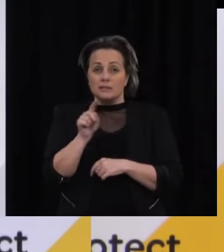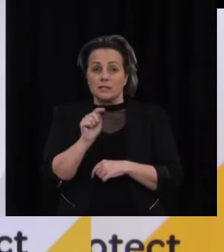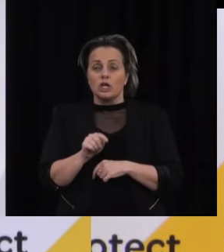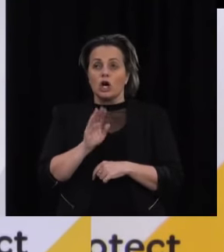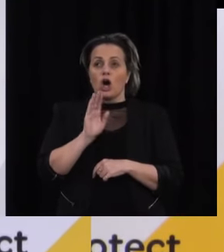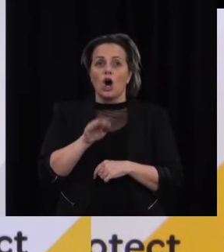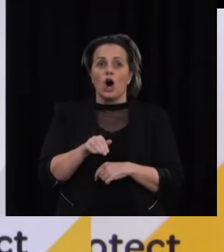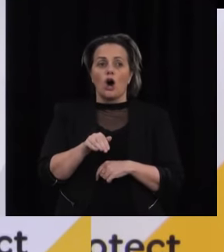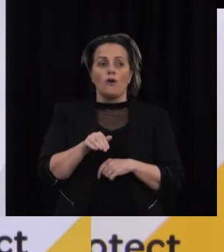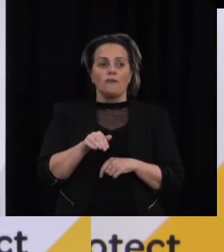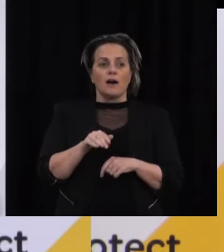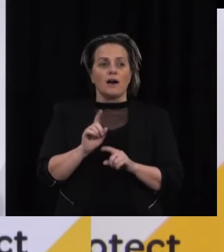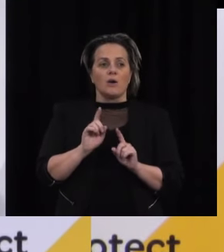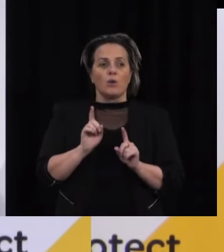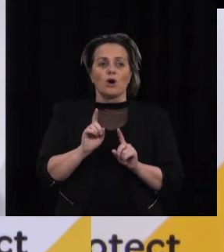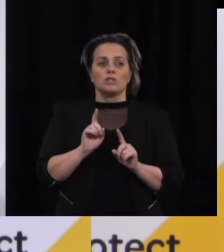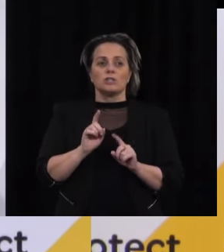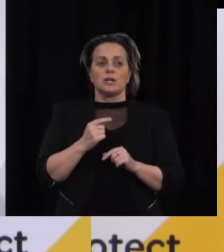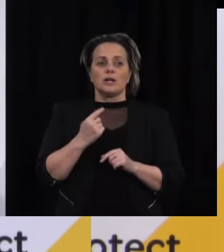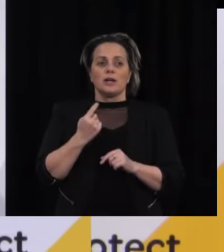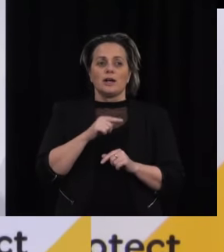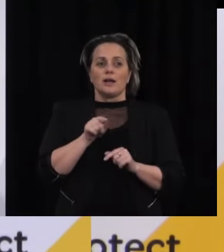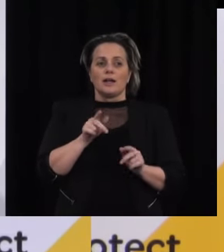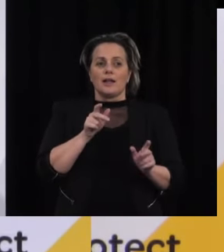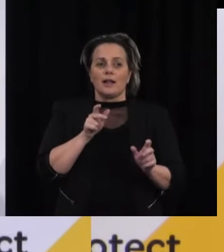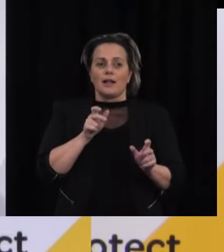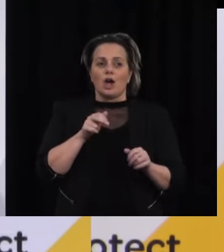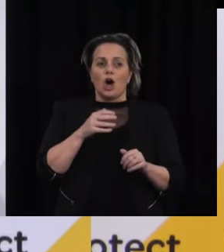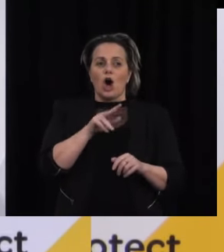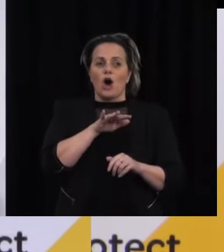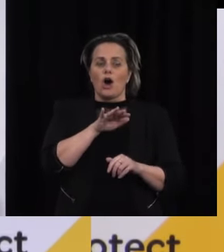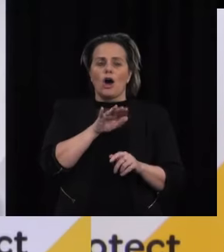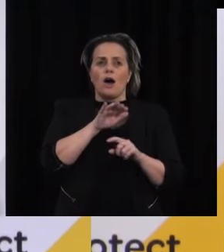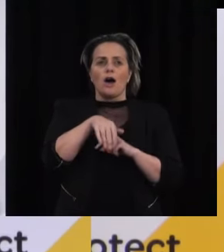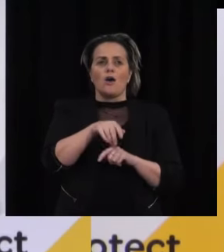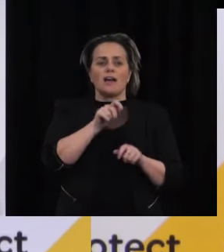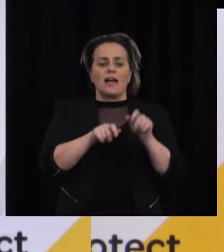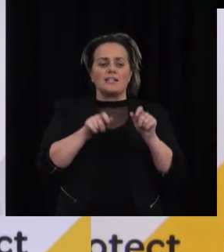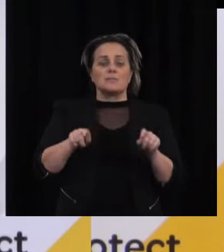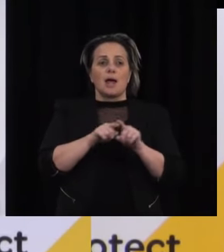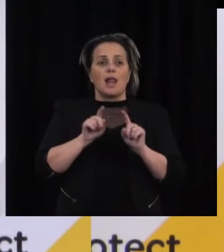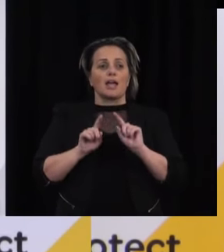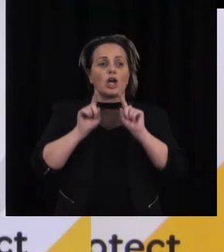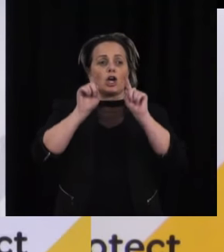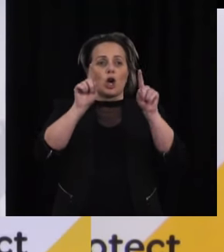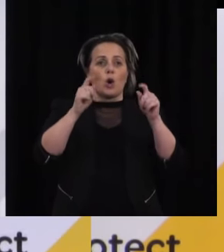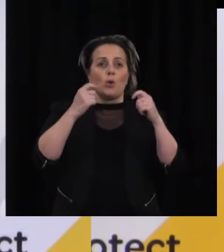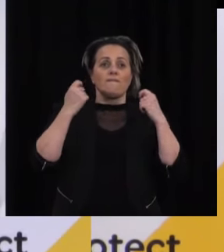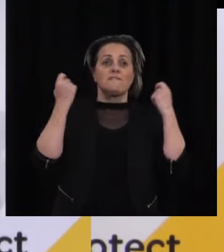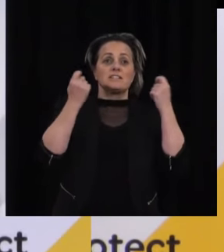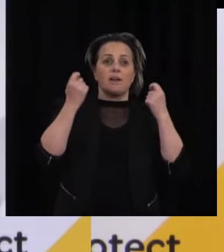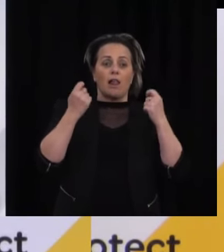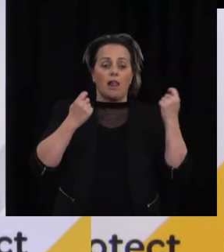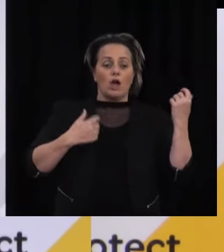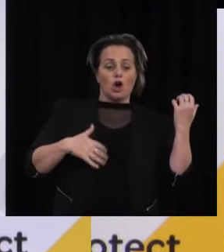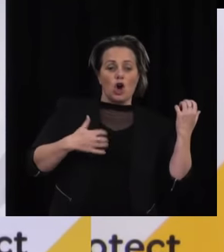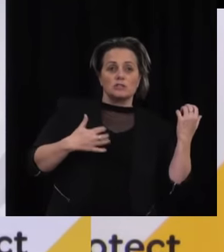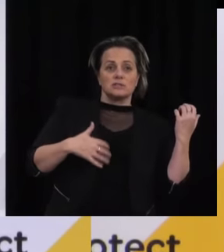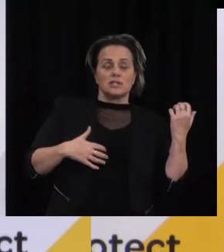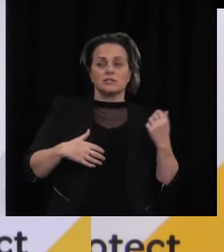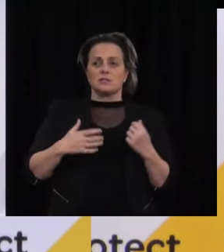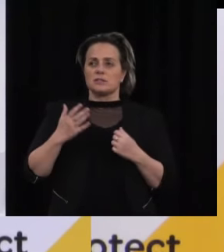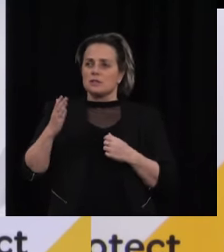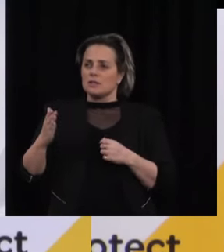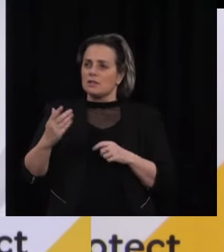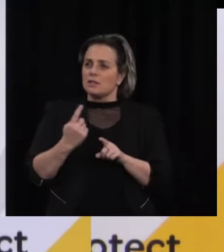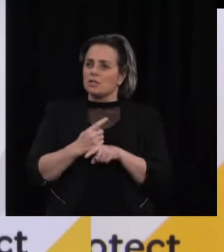with private businesses using them. Obviously, I think most people agree a concert, you know, if they can make people get vaccinated to come in. She said she'd be comfortable with